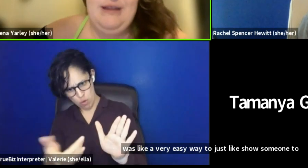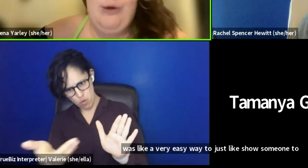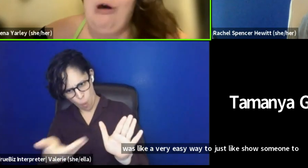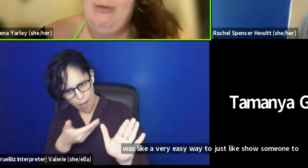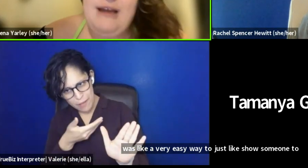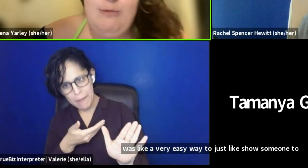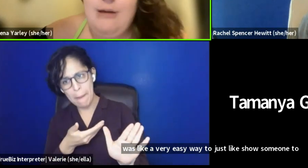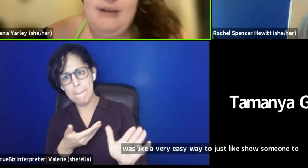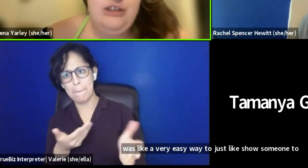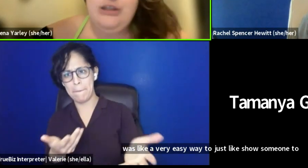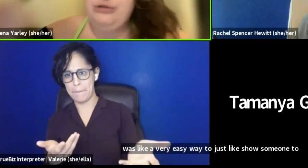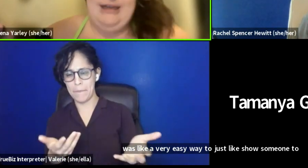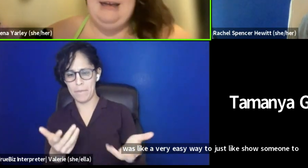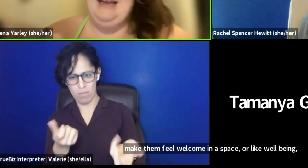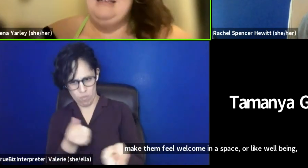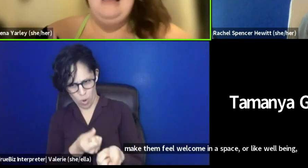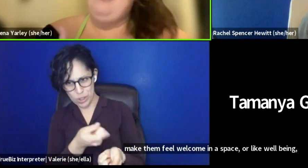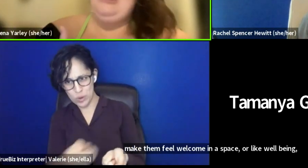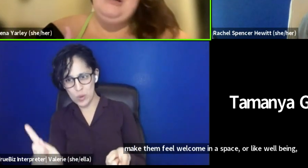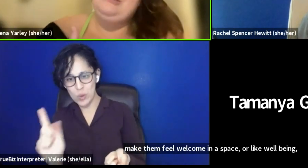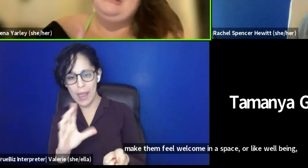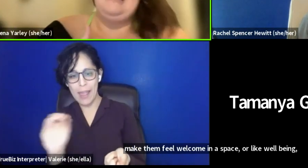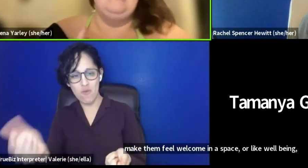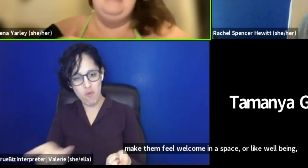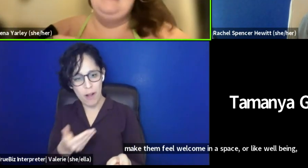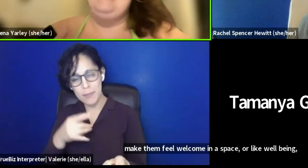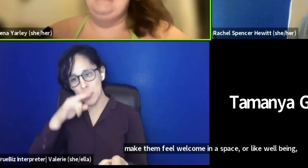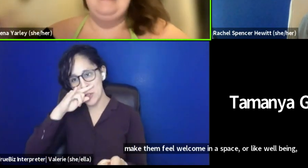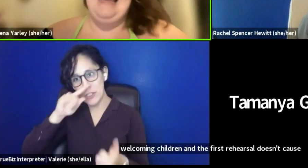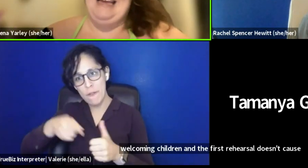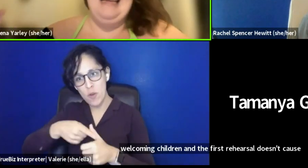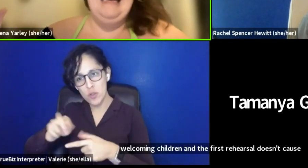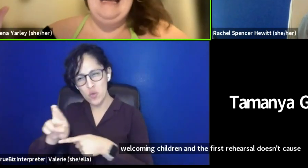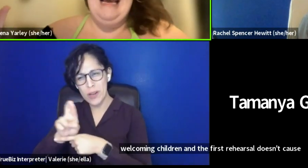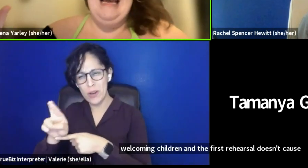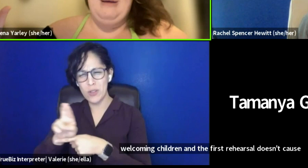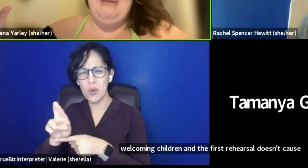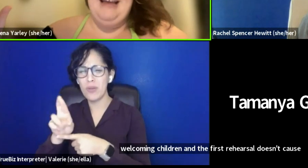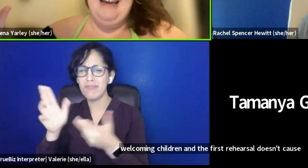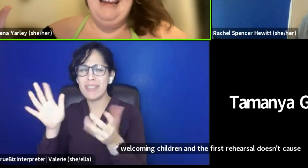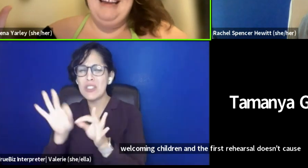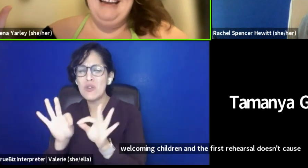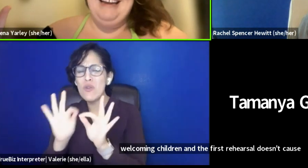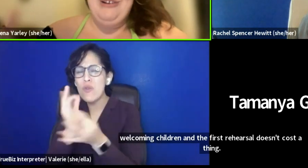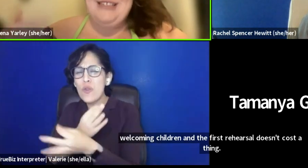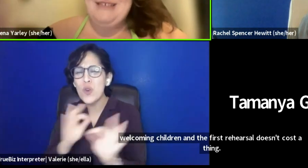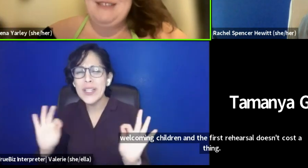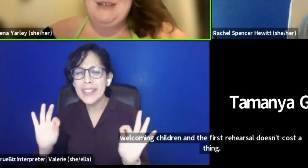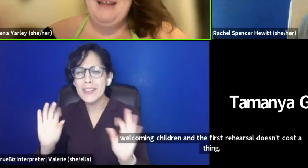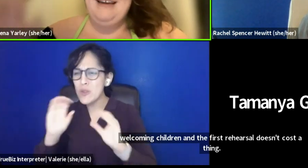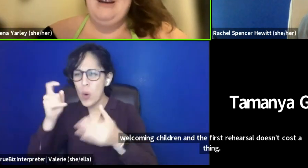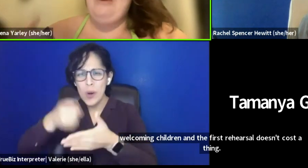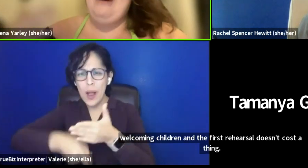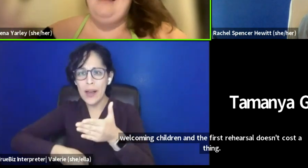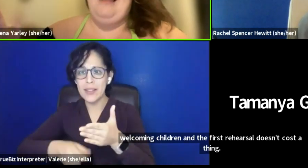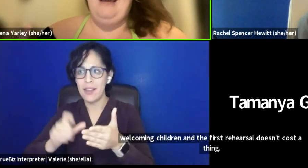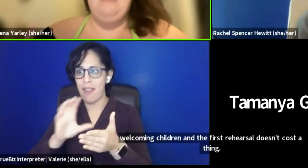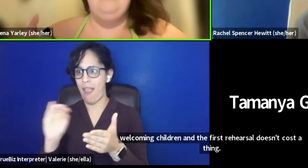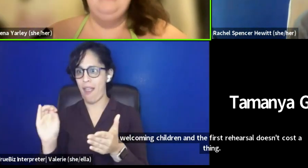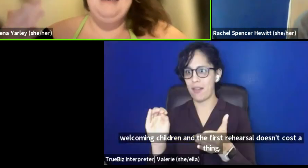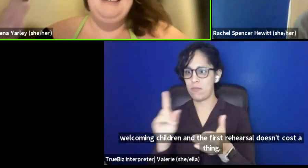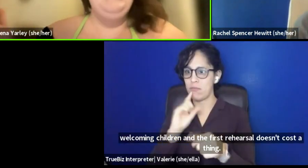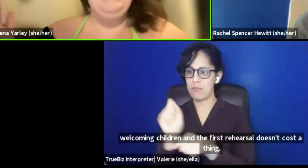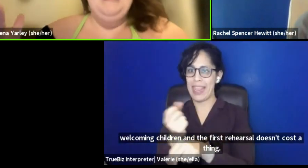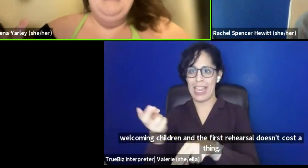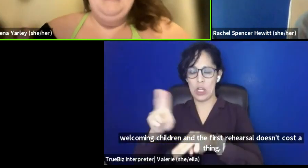a space or like welcoming, welcoming children. And the first rehearsal doesn't cost a thing. Um, and it increases visibility in a way that